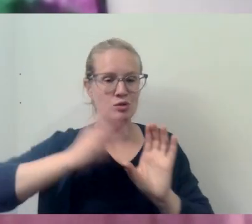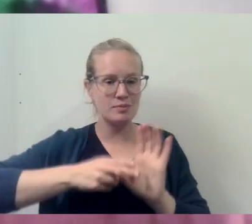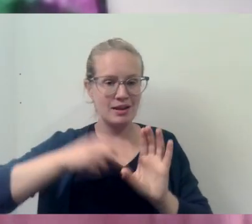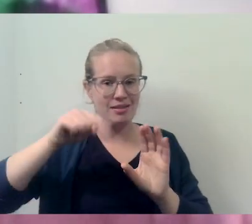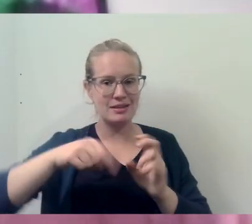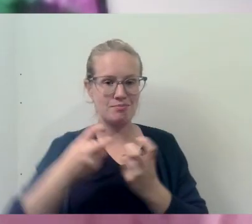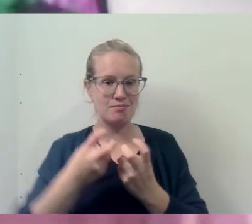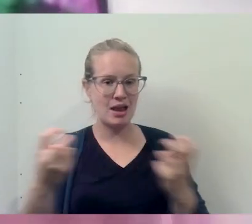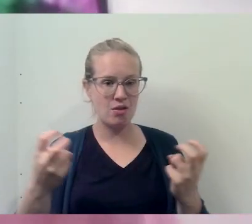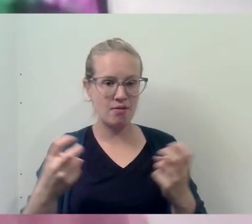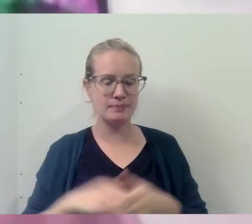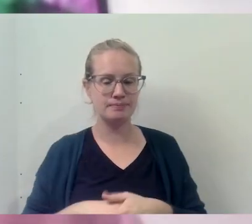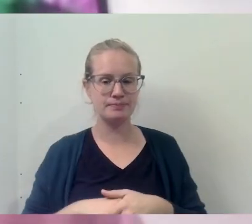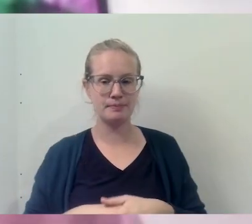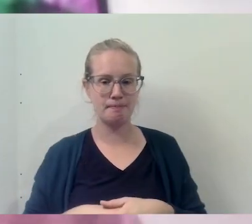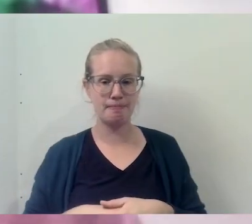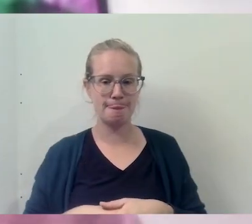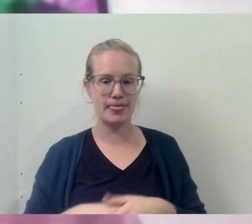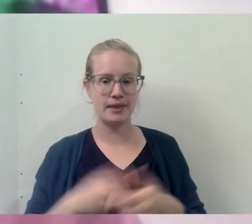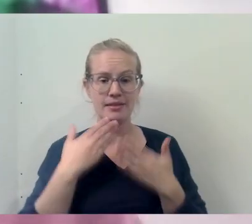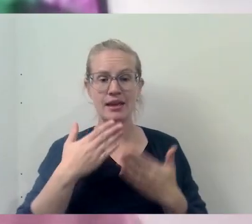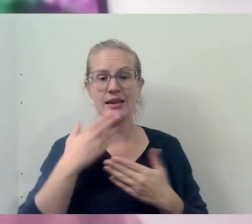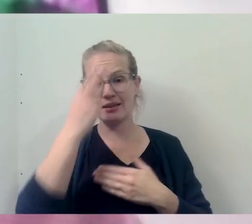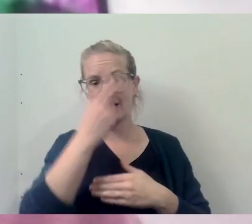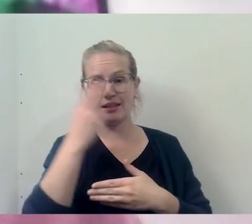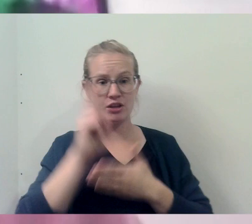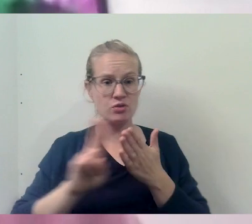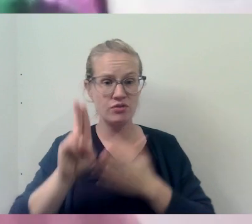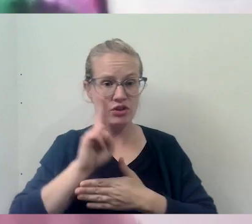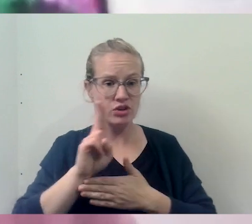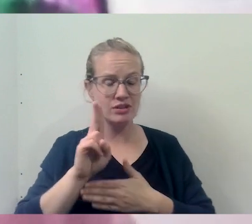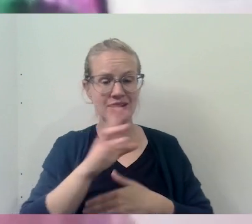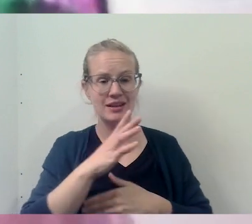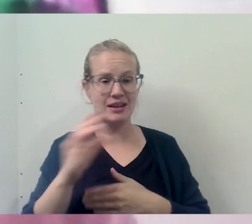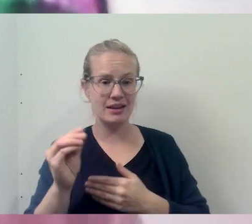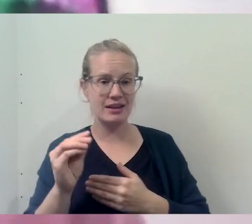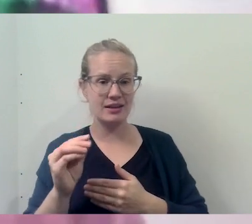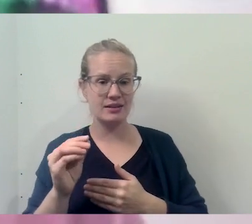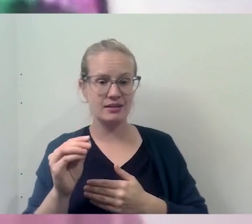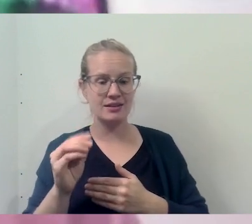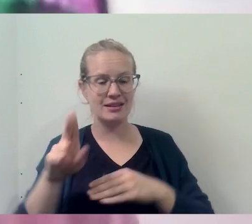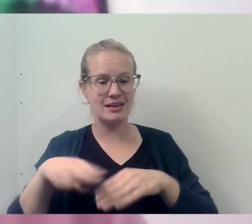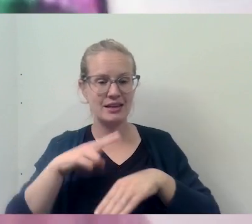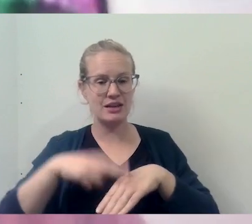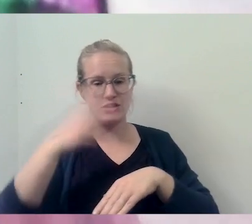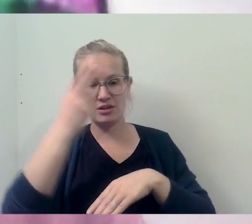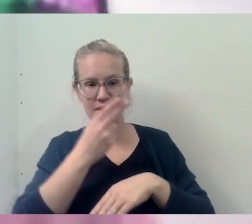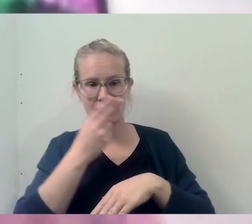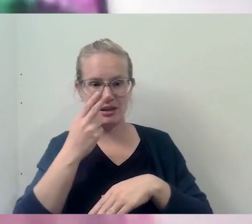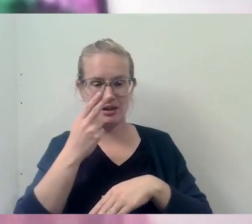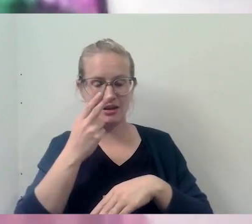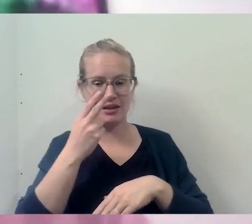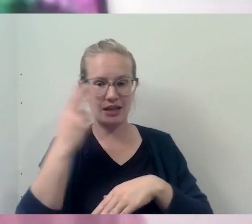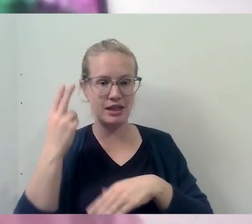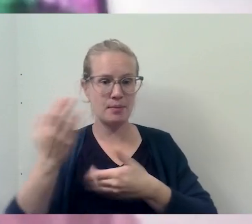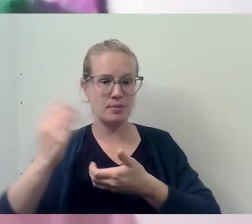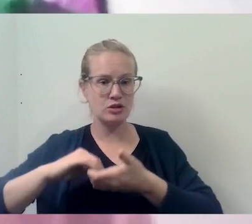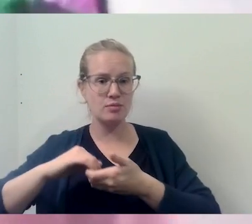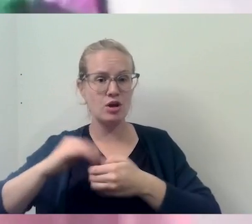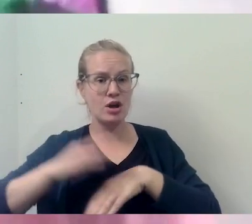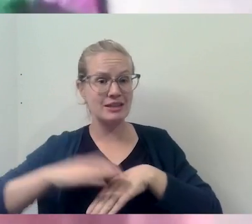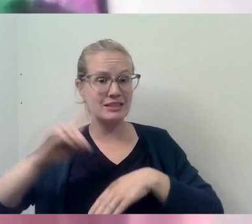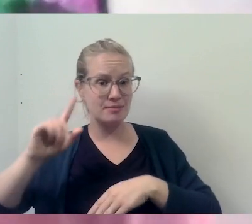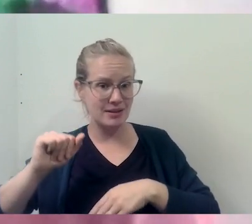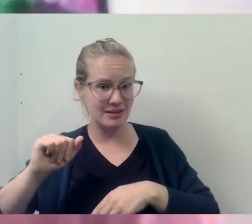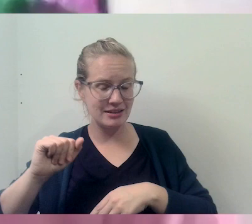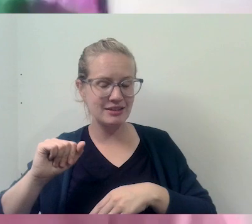in the panel. Um, I want to thank Catholic University and, um, the National, um, uh, Catholic Partnership